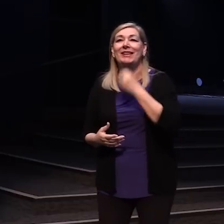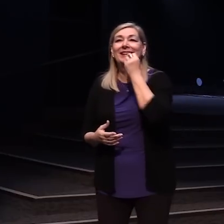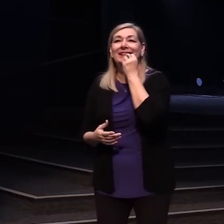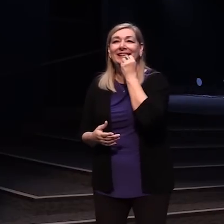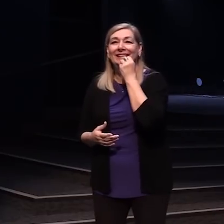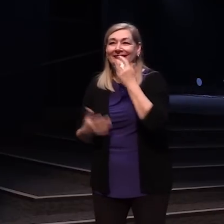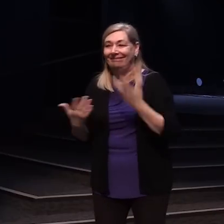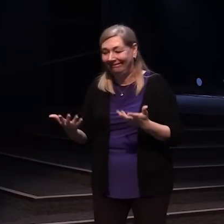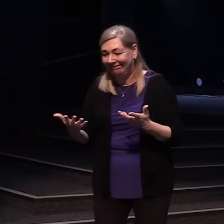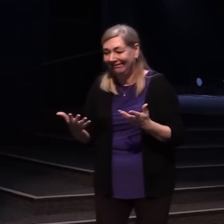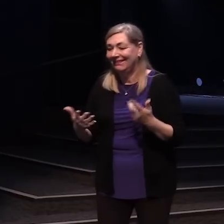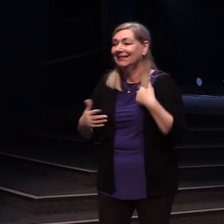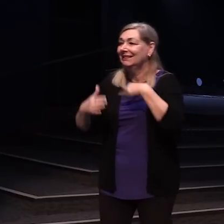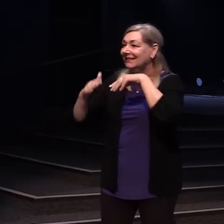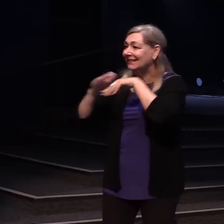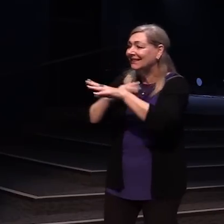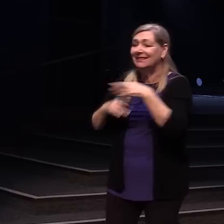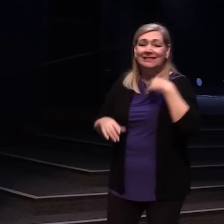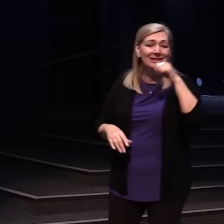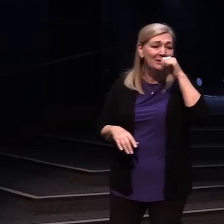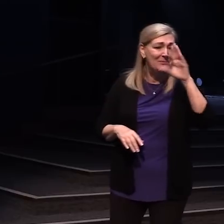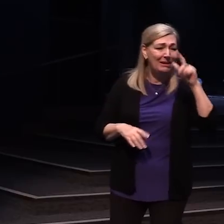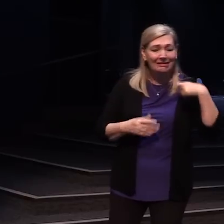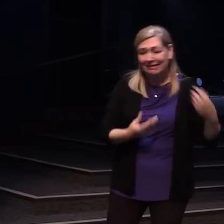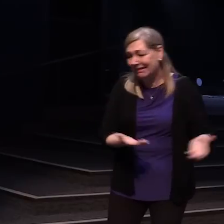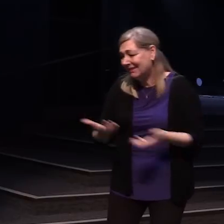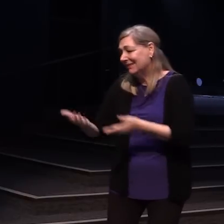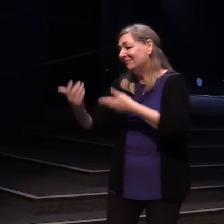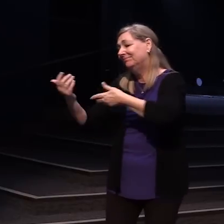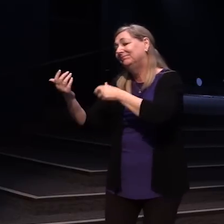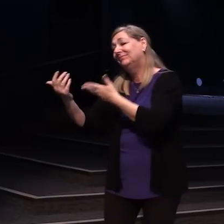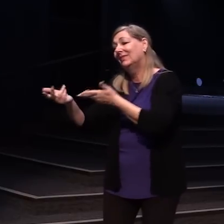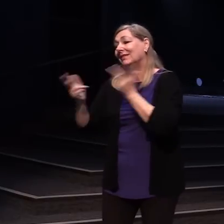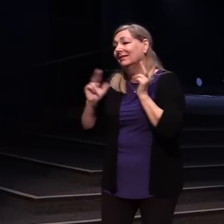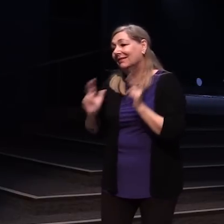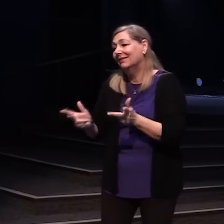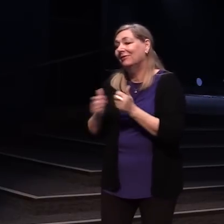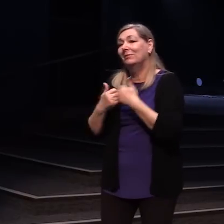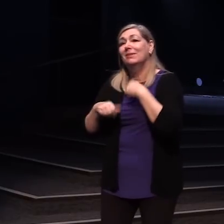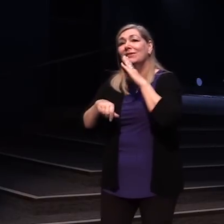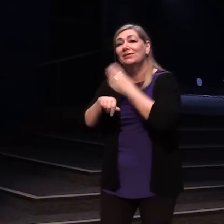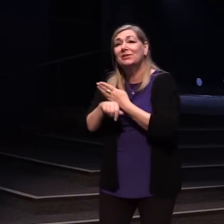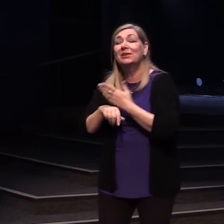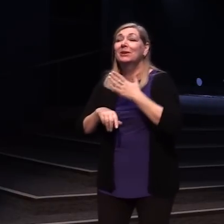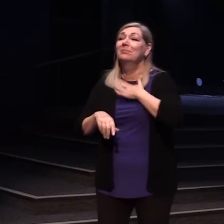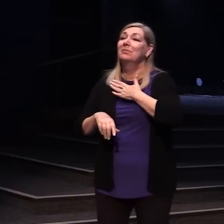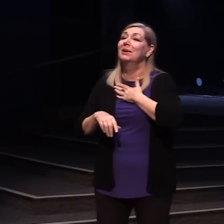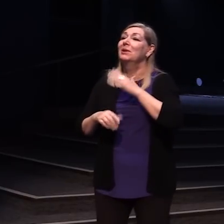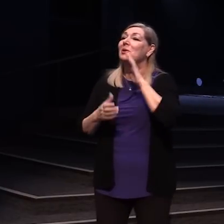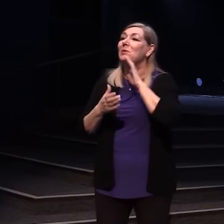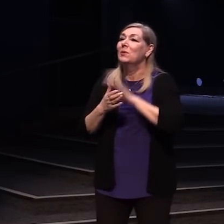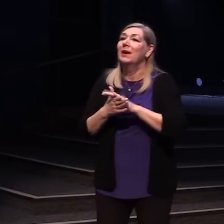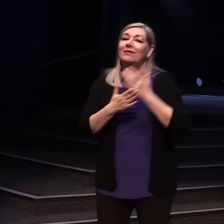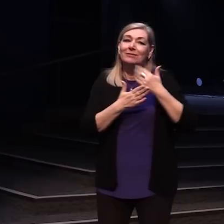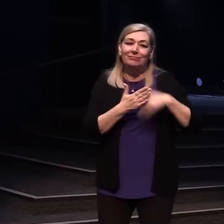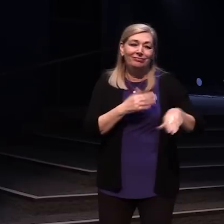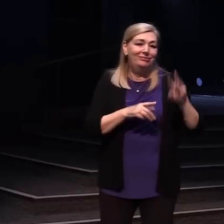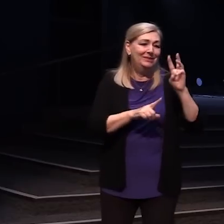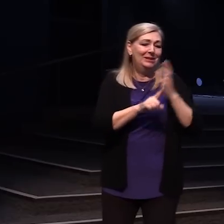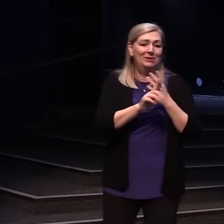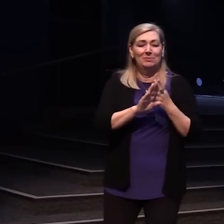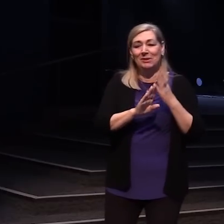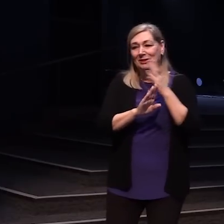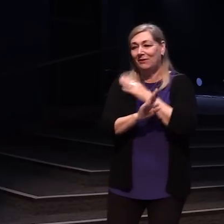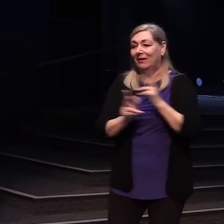And I go in her room And I grab her bottle And I start feeding her I sit in a rocking chair that my wife thrifted six months ago It squeaks almost